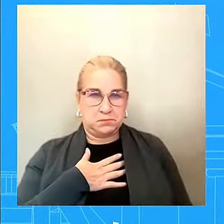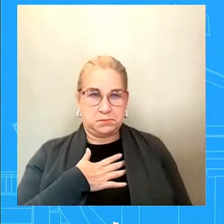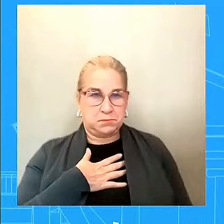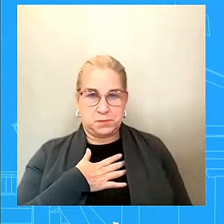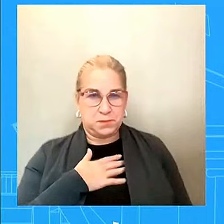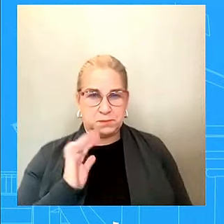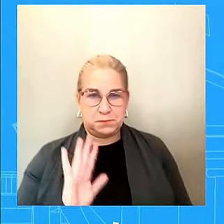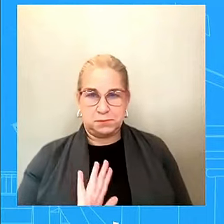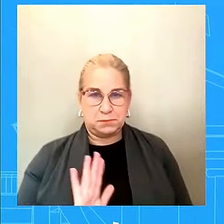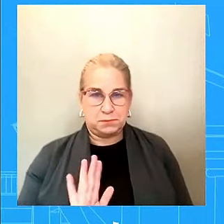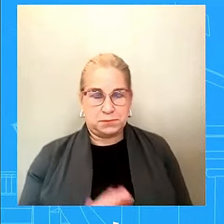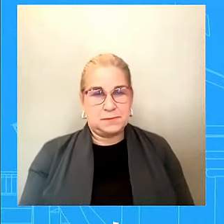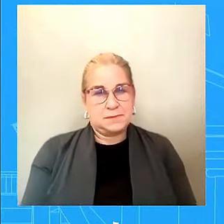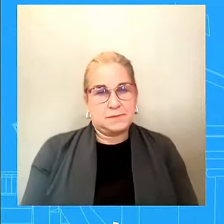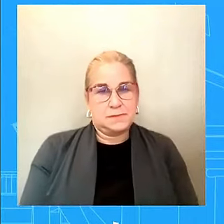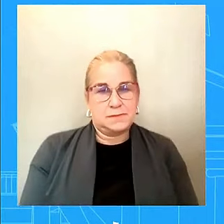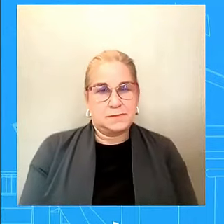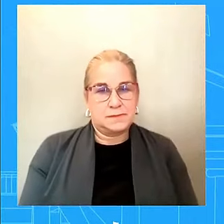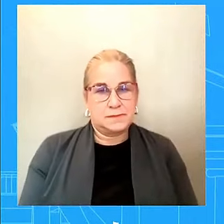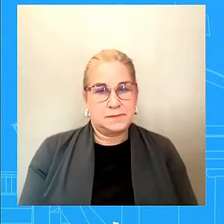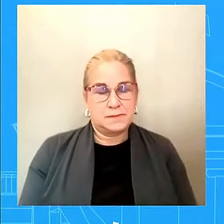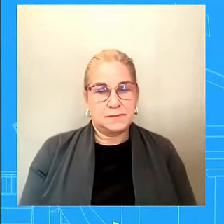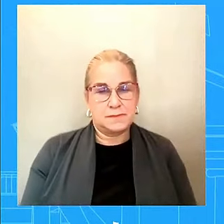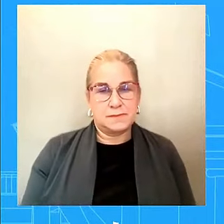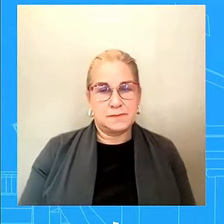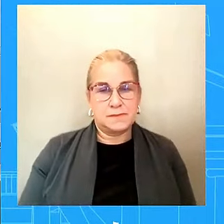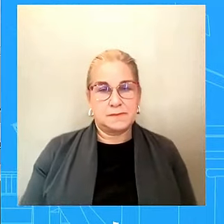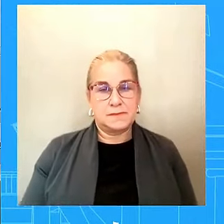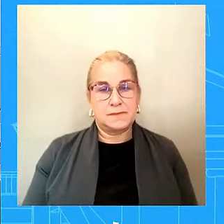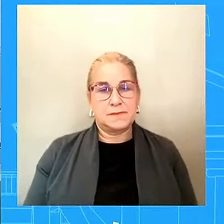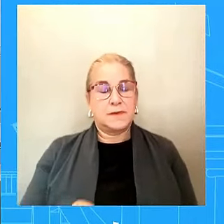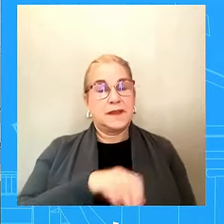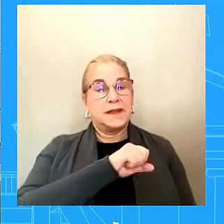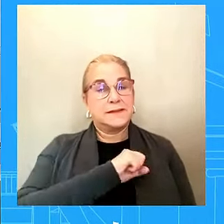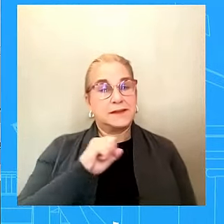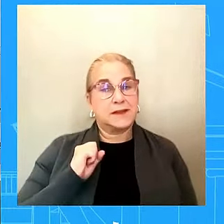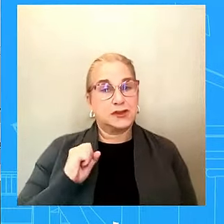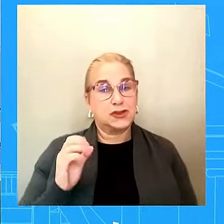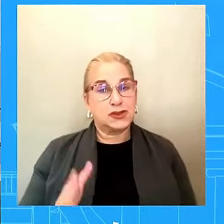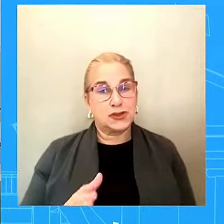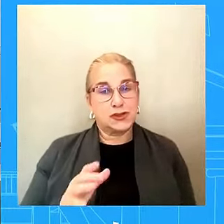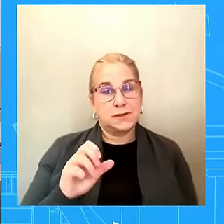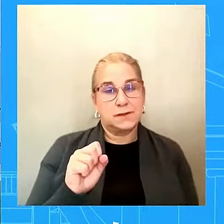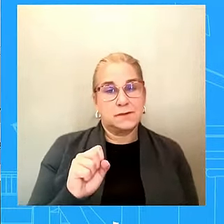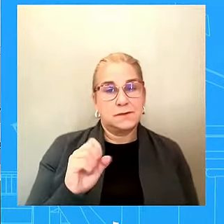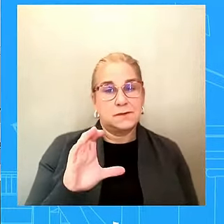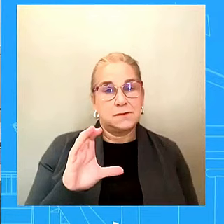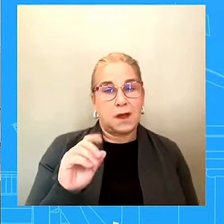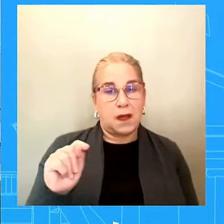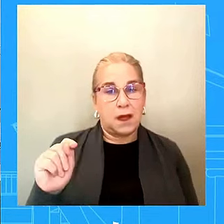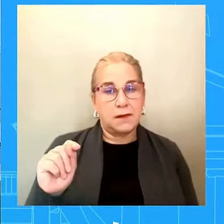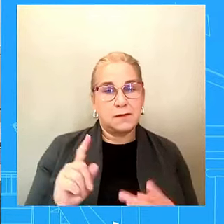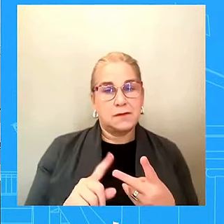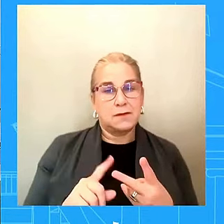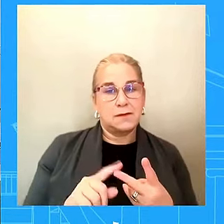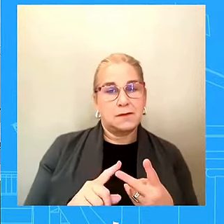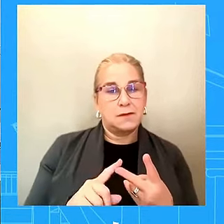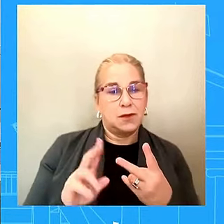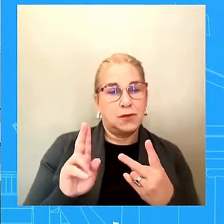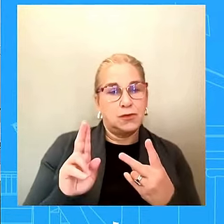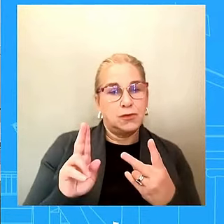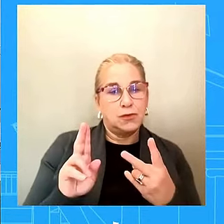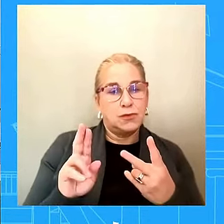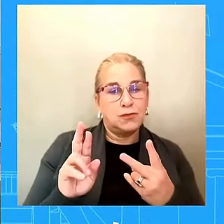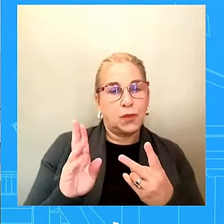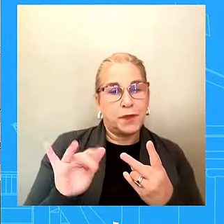Senator Rick Scott and Senator Rubio have proposed $20 billion to replenish the disaster relief fund. Has the President